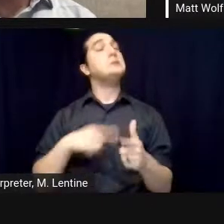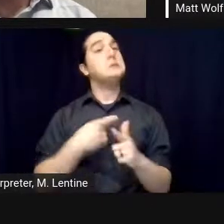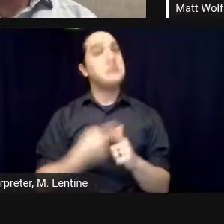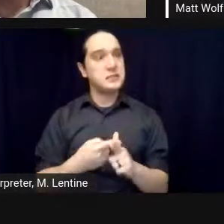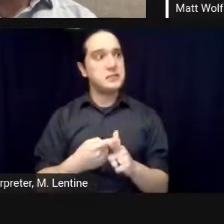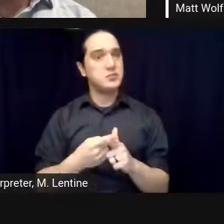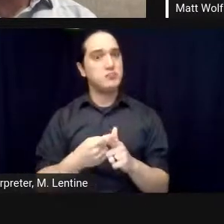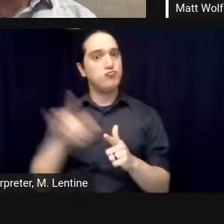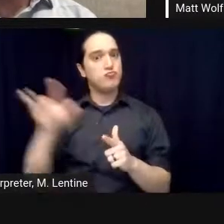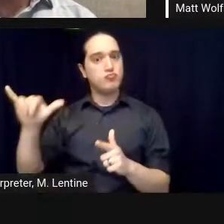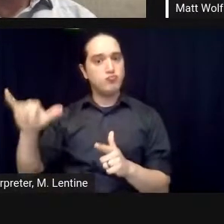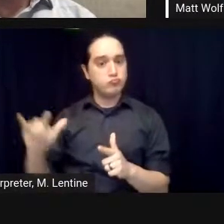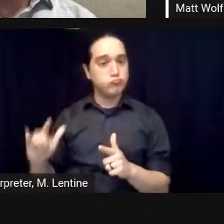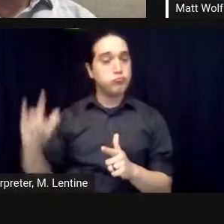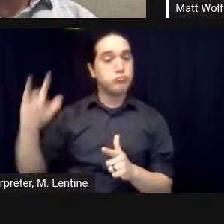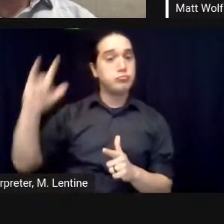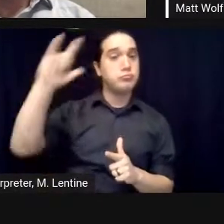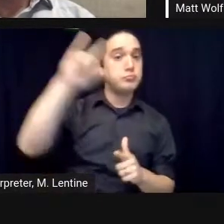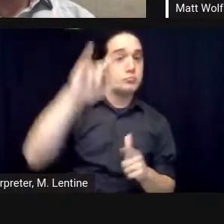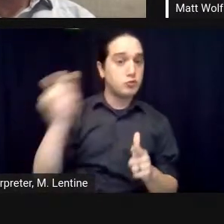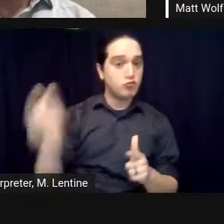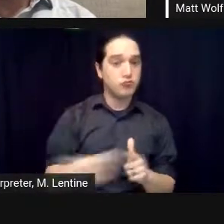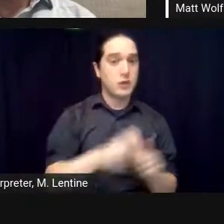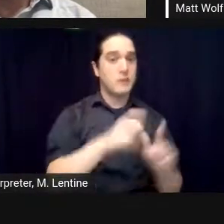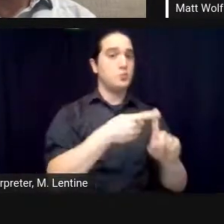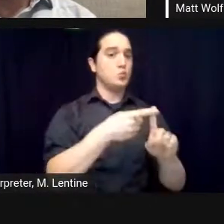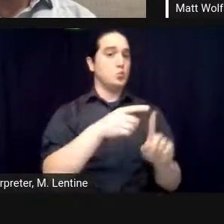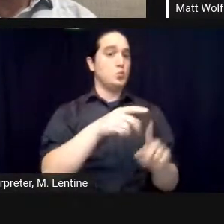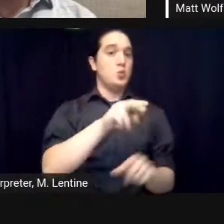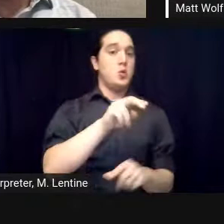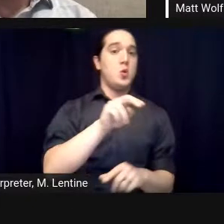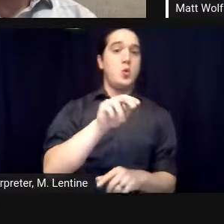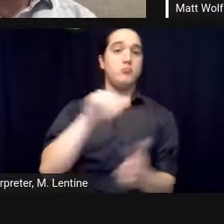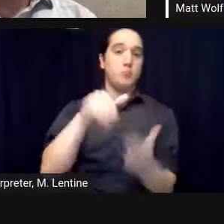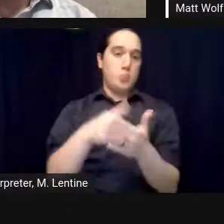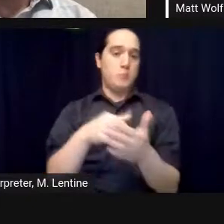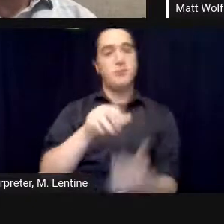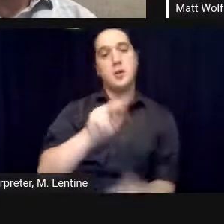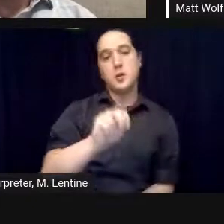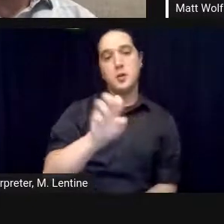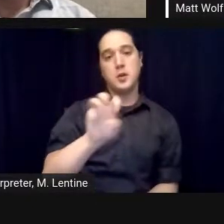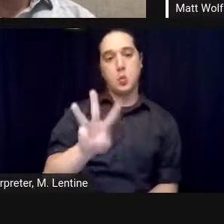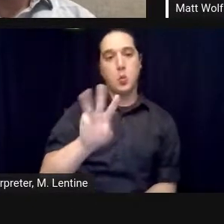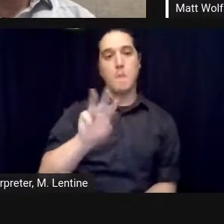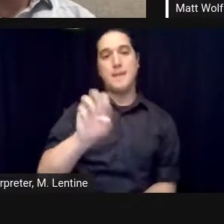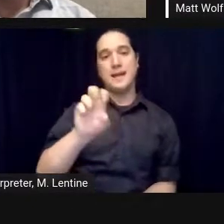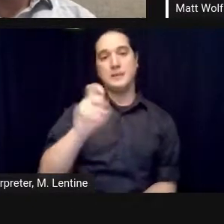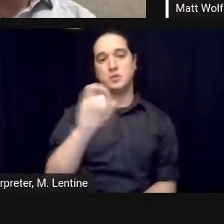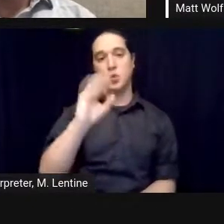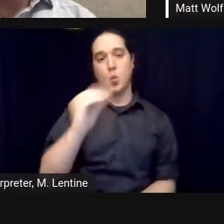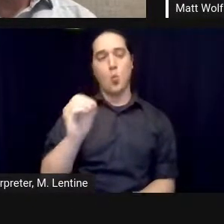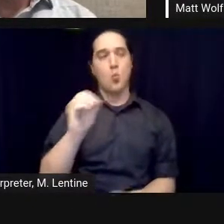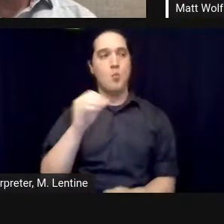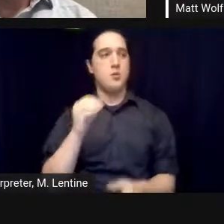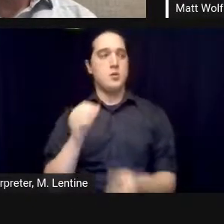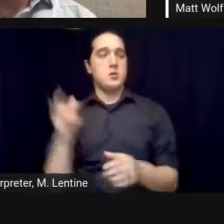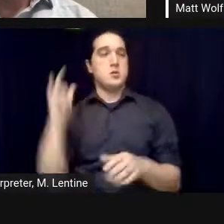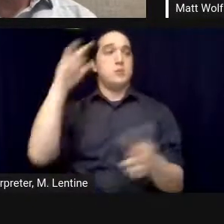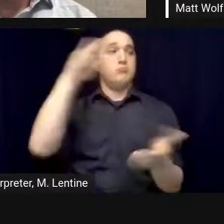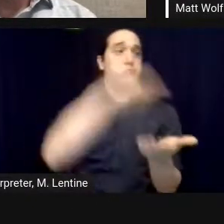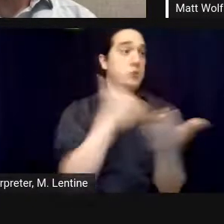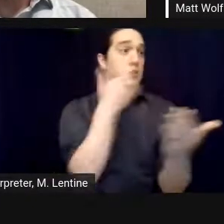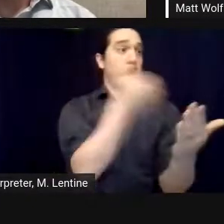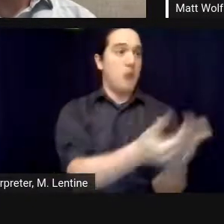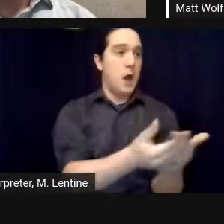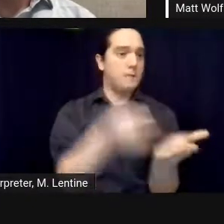time with the people that were involved in the story and that was one of the things that was really rewarding to me in terms of having the time um to really really